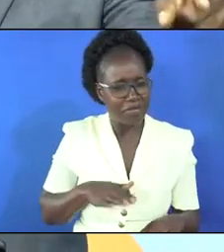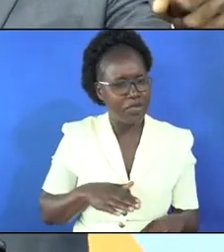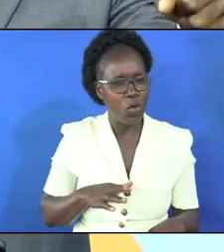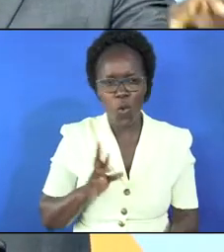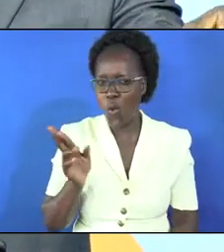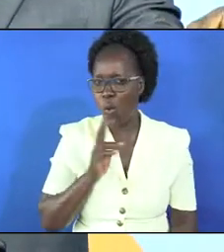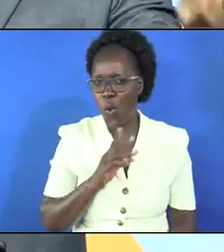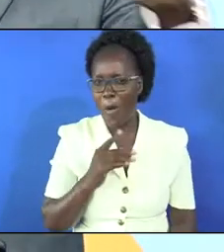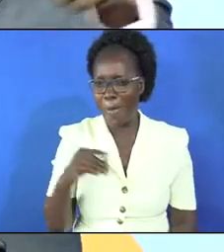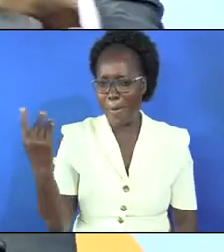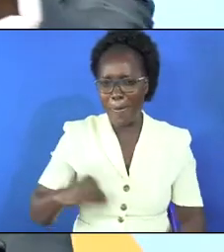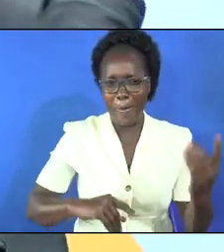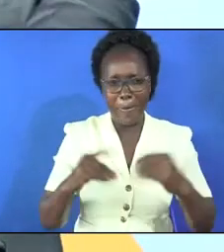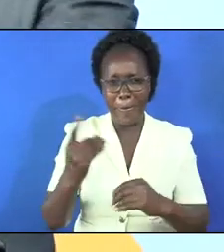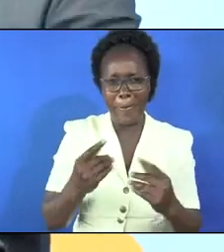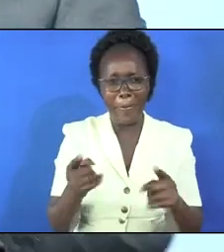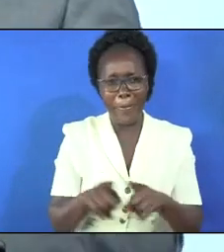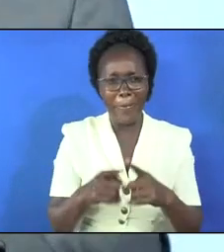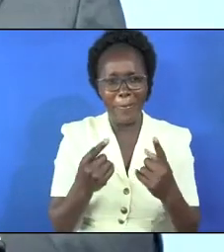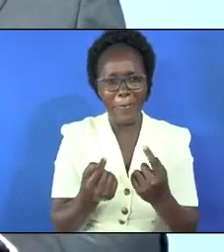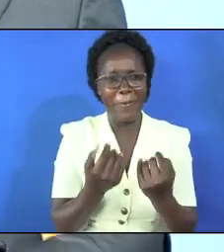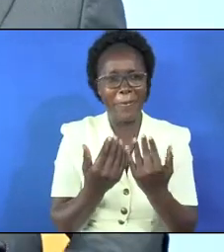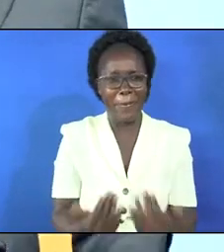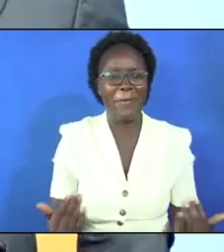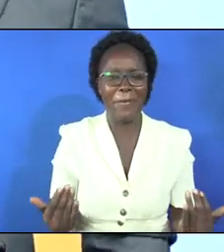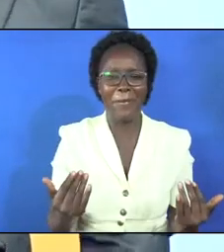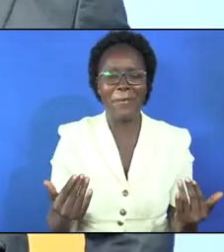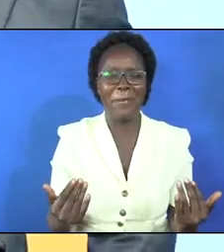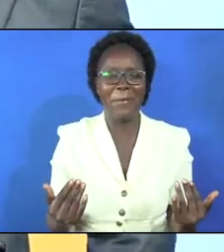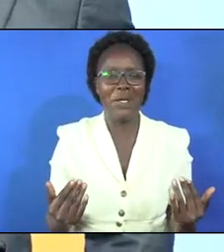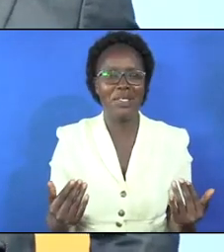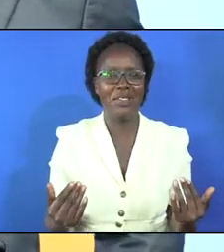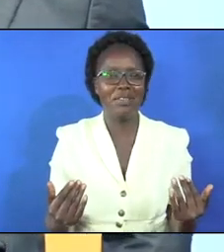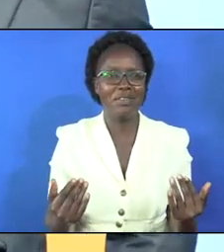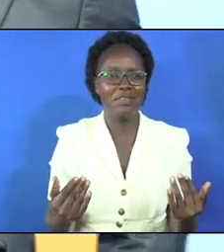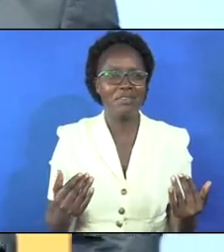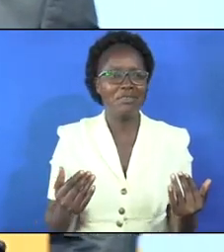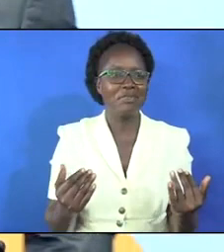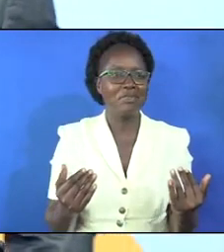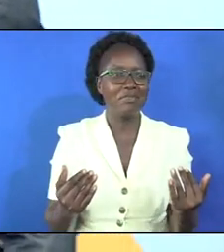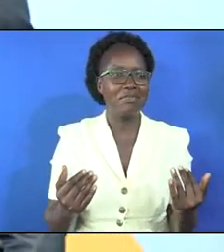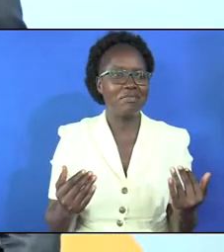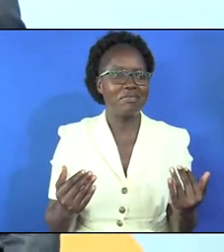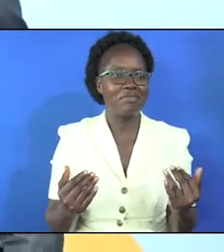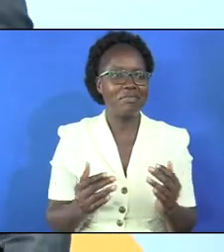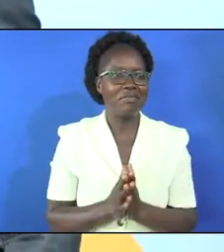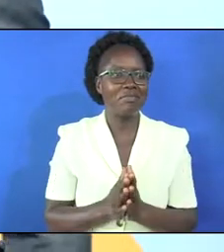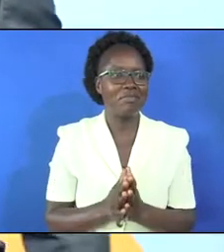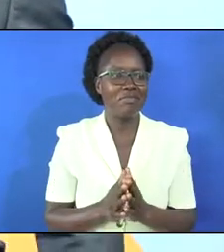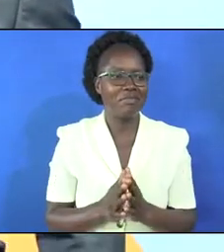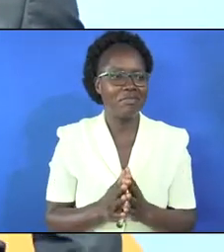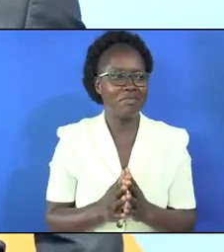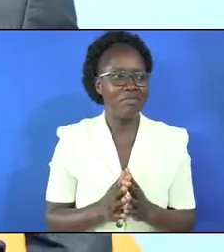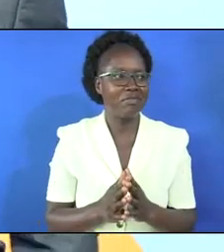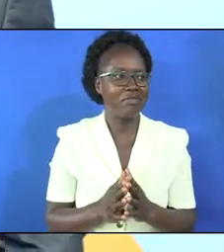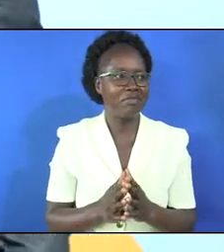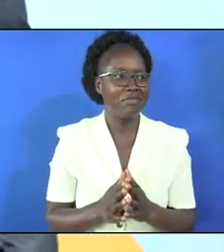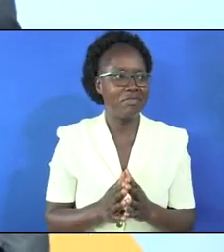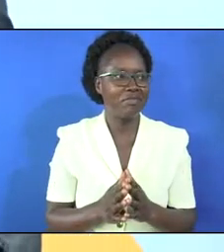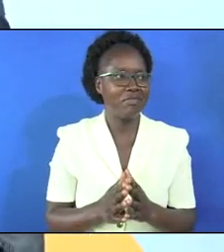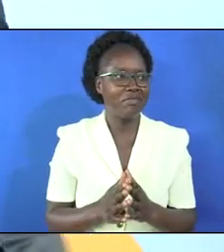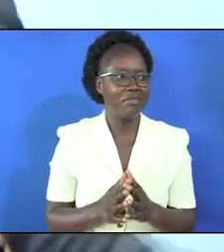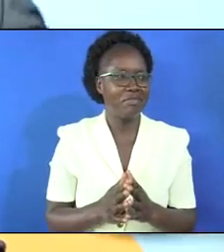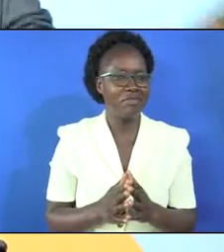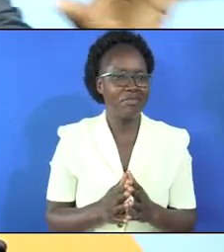beat men like their little children that one i cannot take to the cameraman i cannot